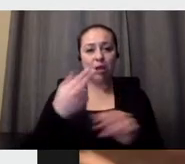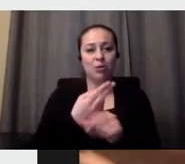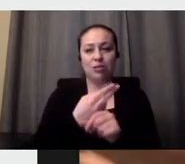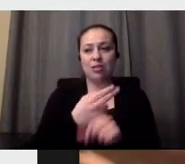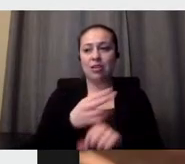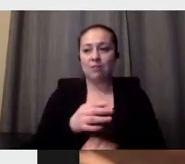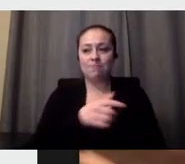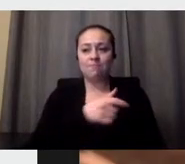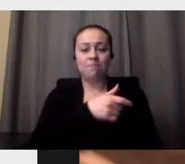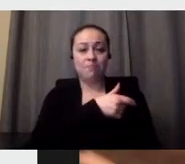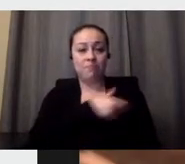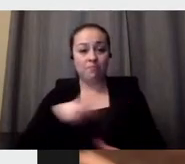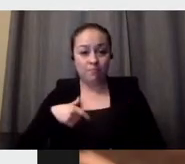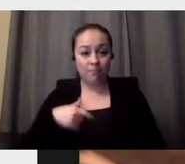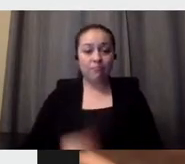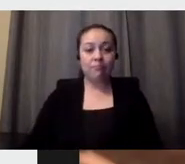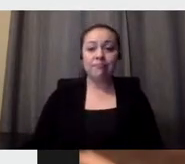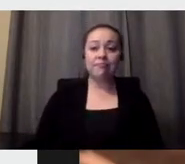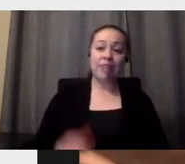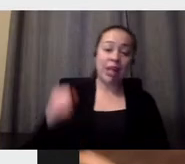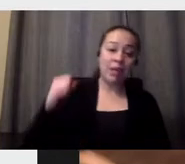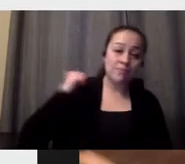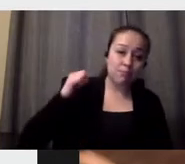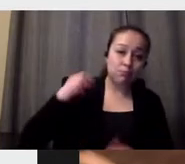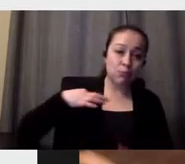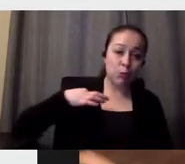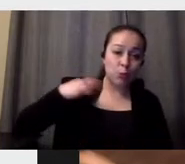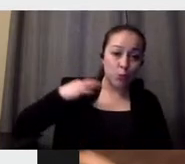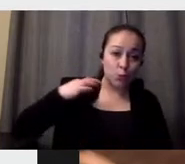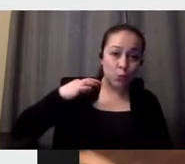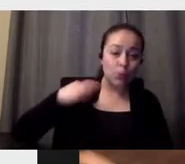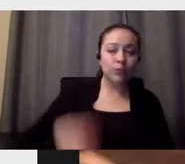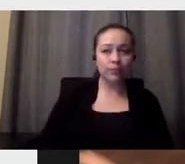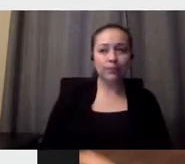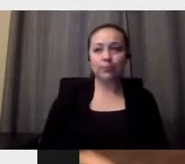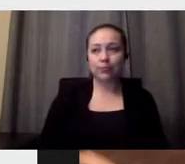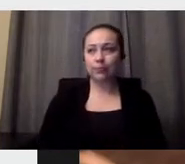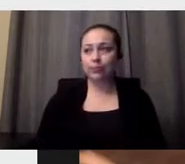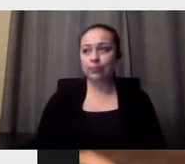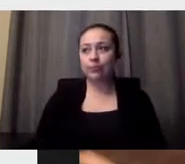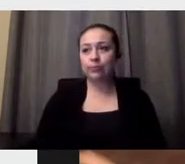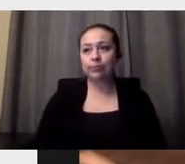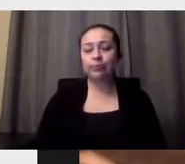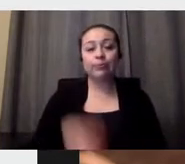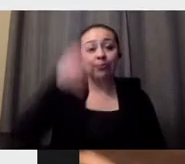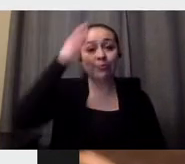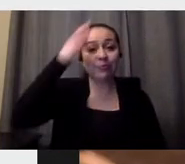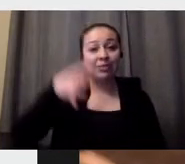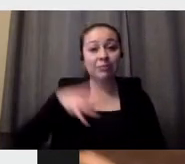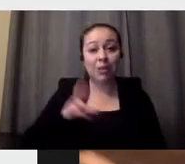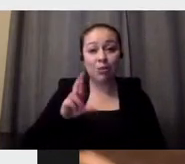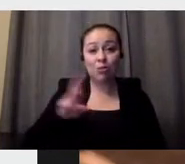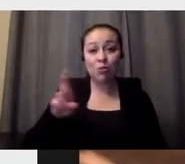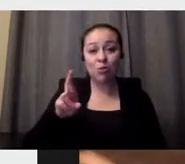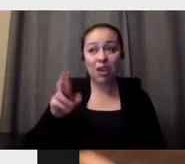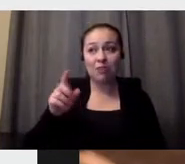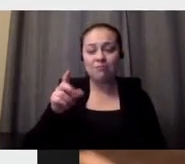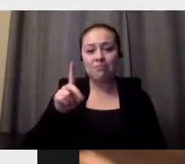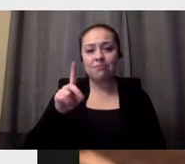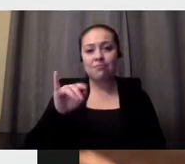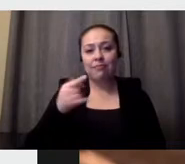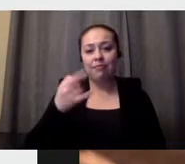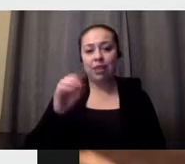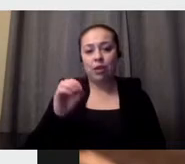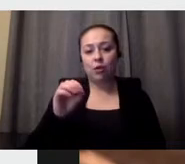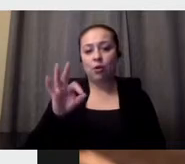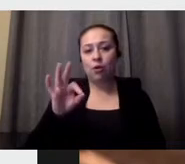Or here on the shirt, the guy that is on the right, Diego Forlan, he